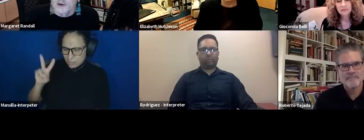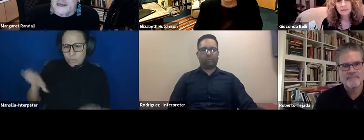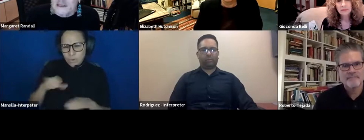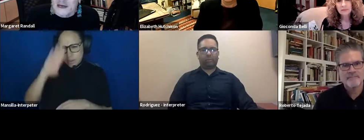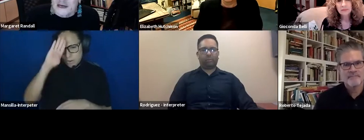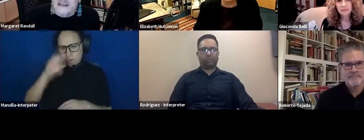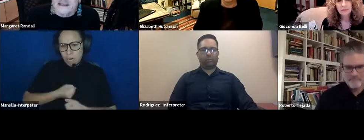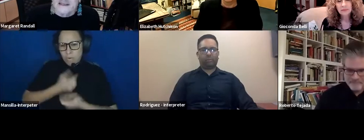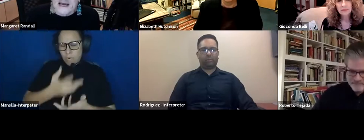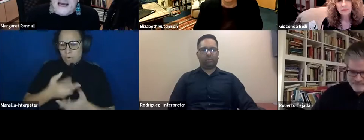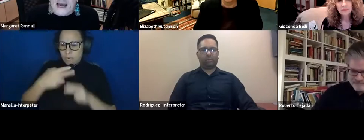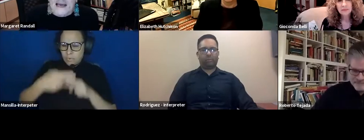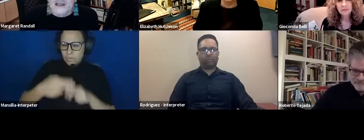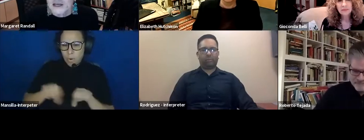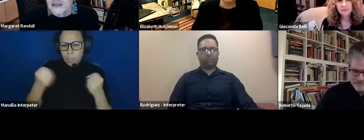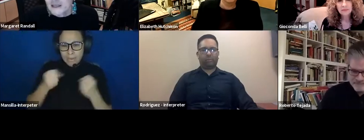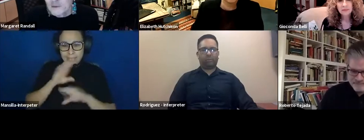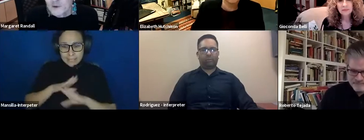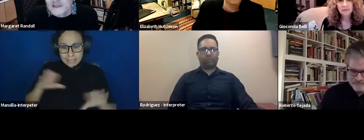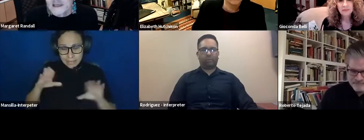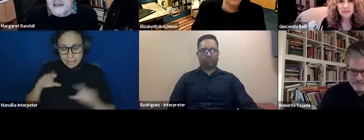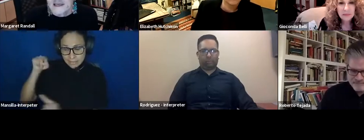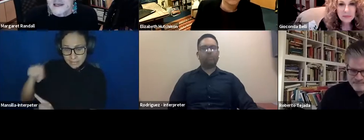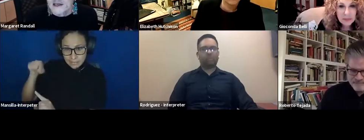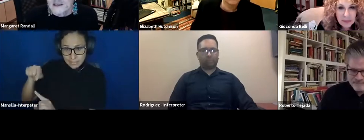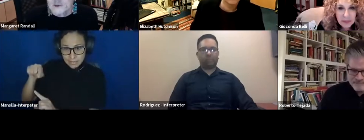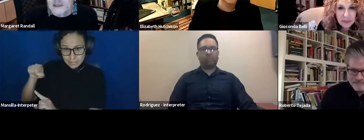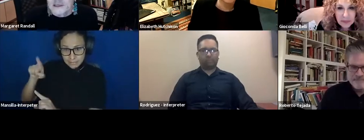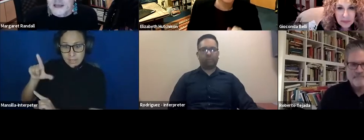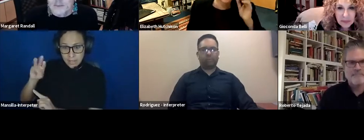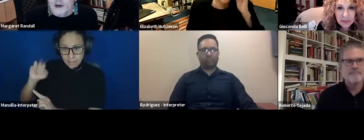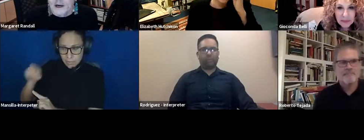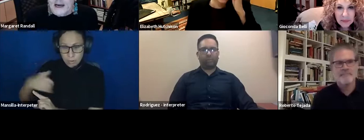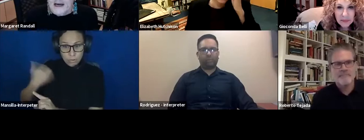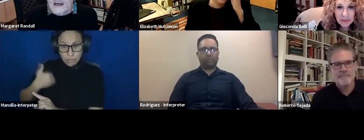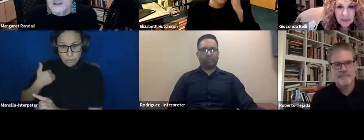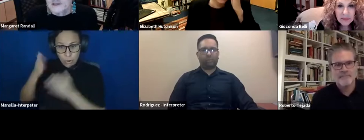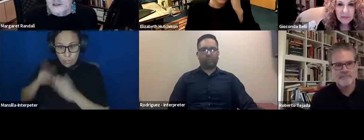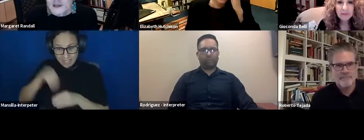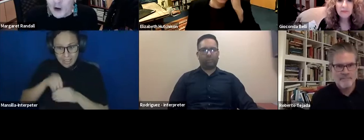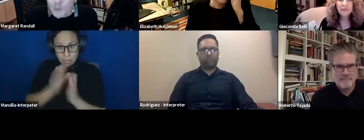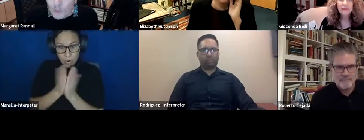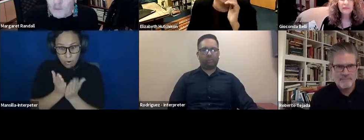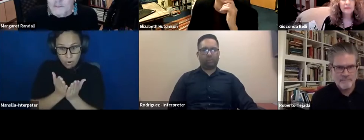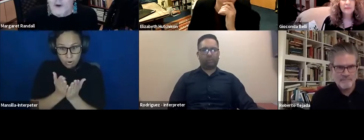called Breaking the Silences. And Shelly Lima was the youngest person in that book. She was a young woman poet,